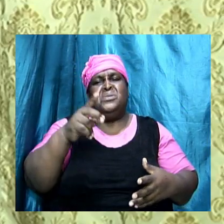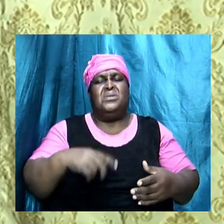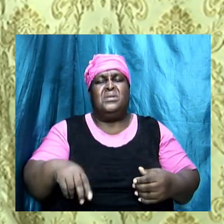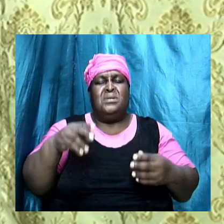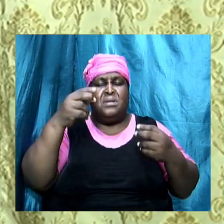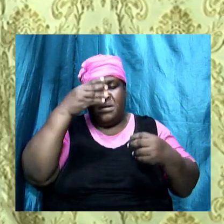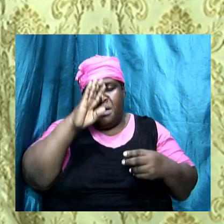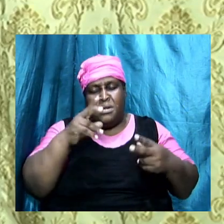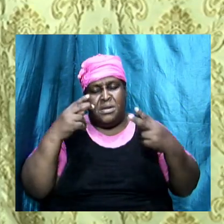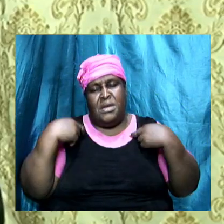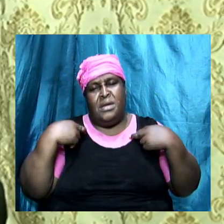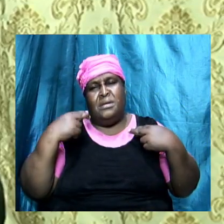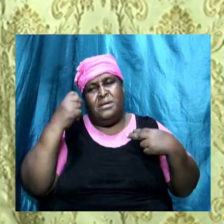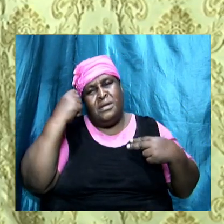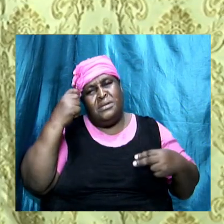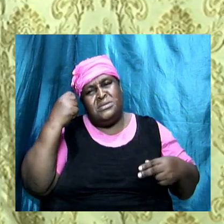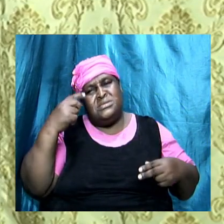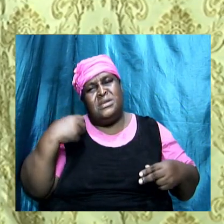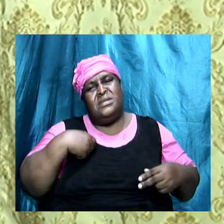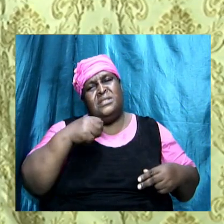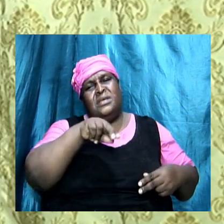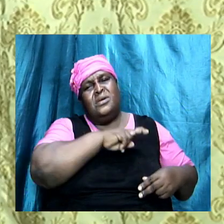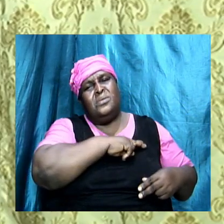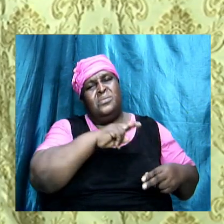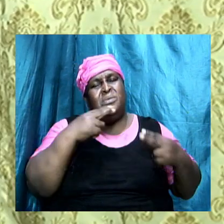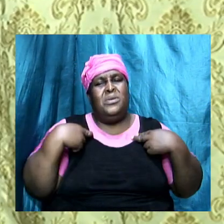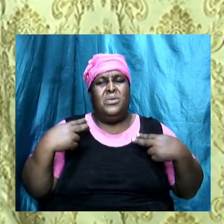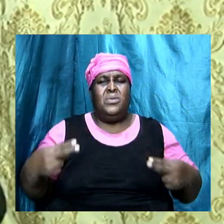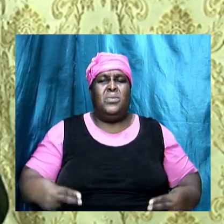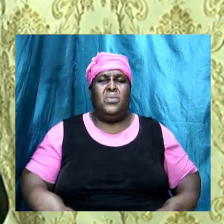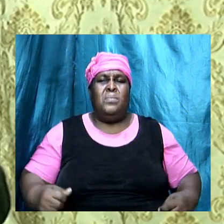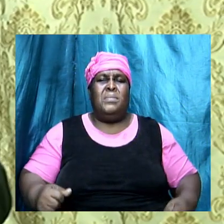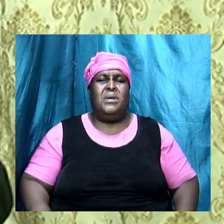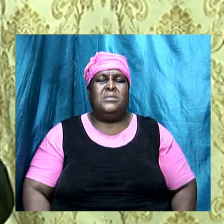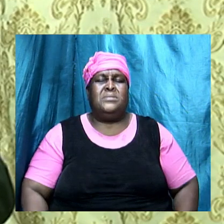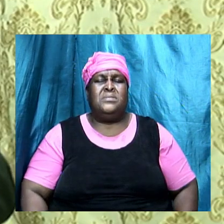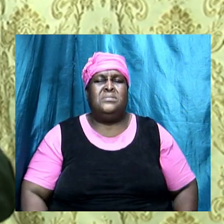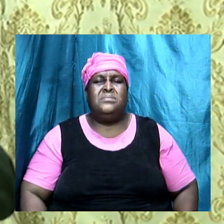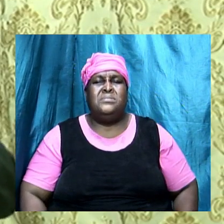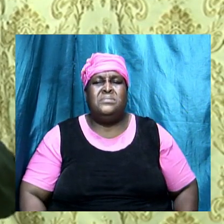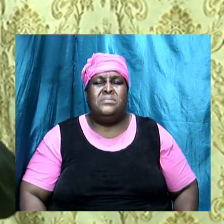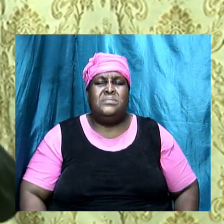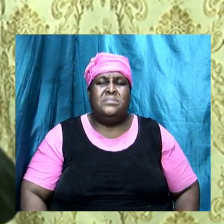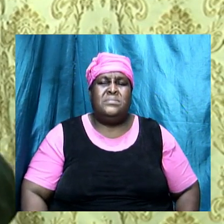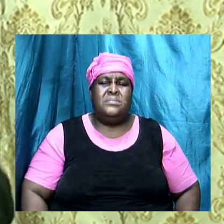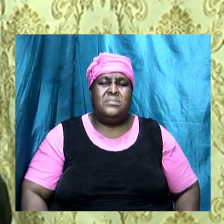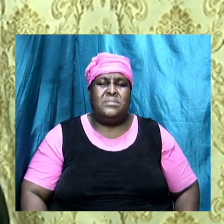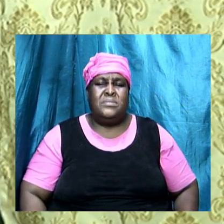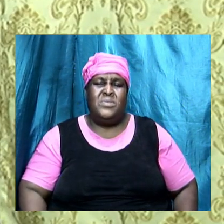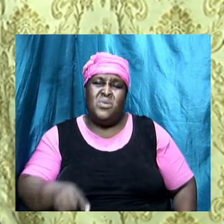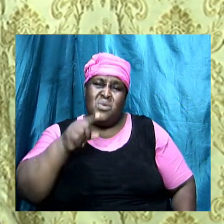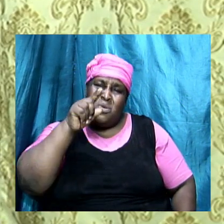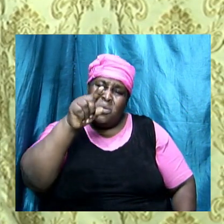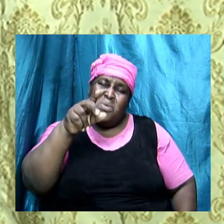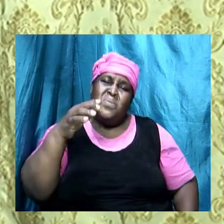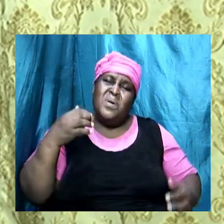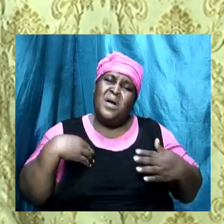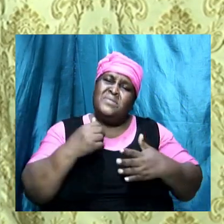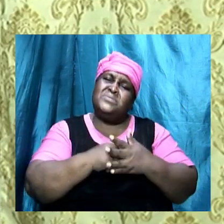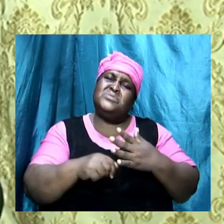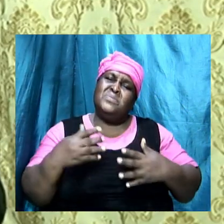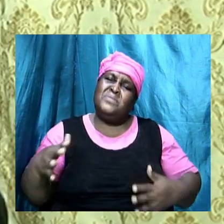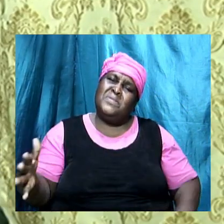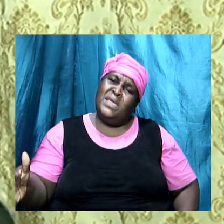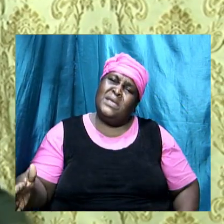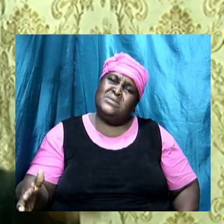human and this is similar and this is what I'm saying is that if you have some things and you know that